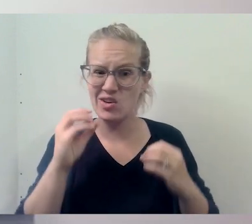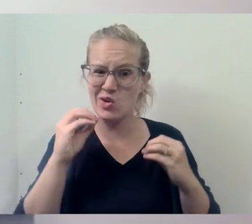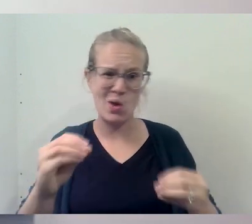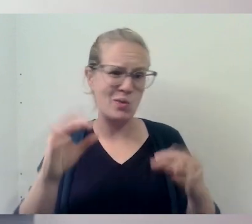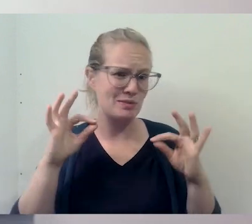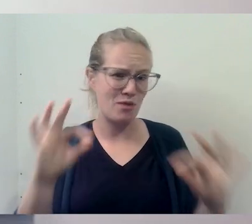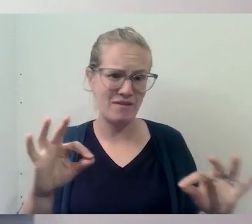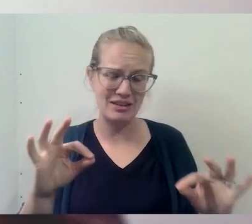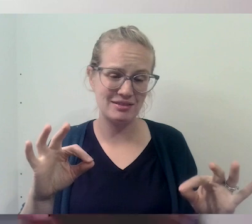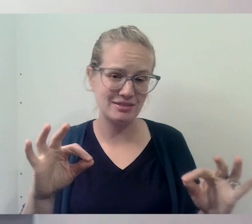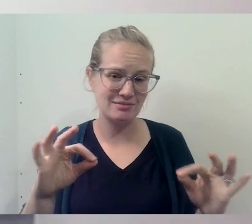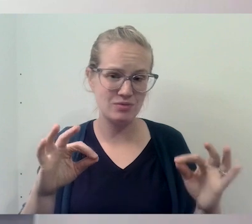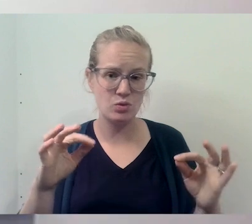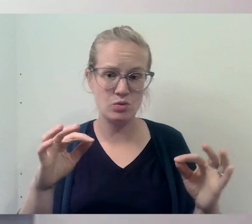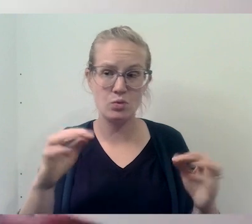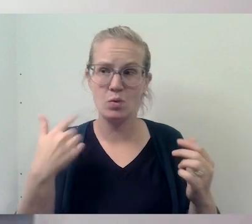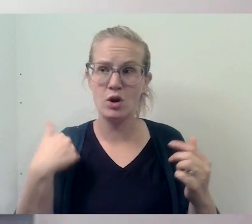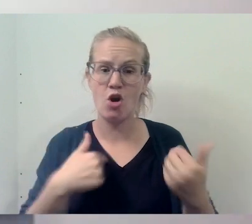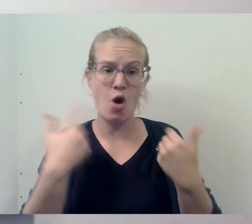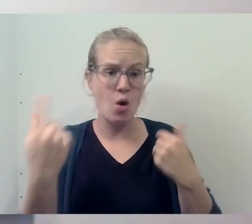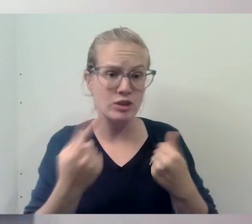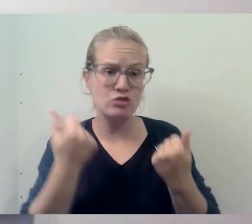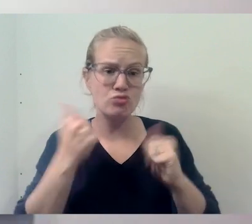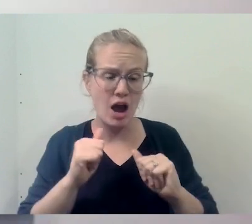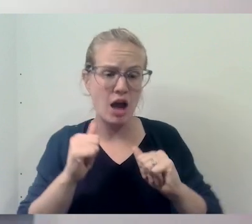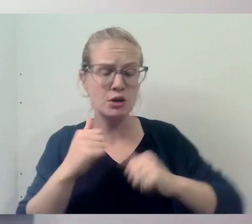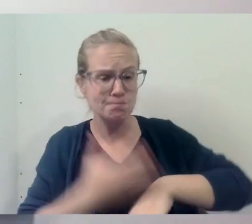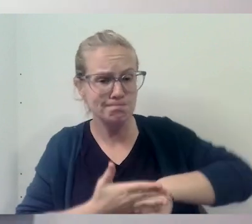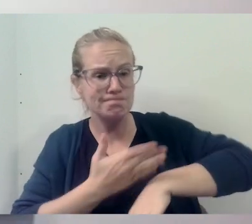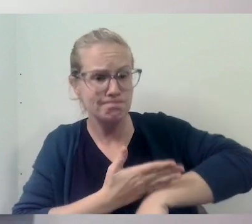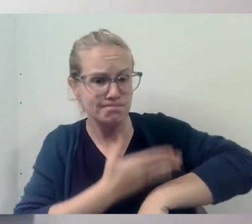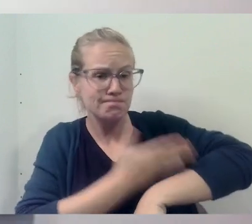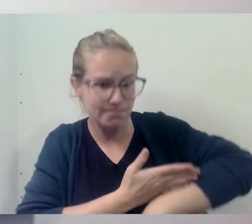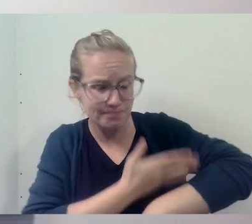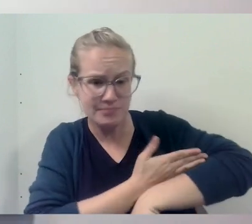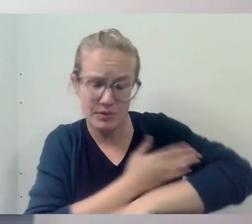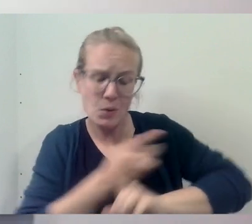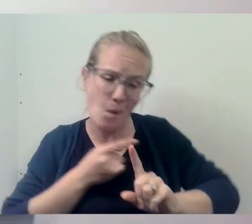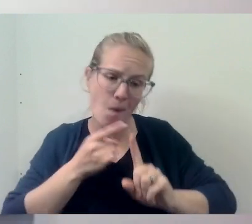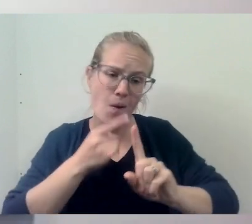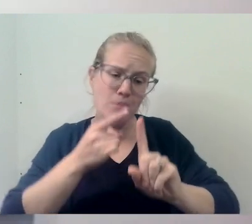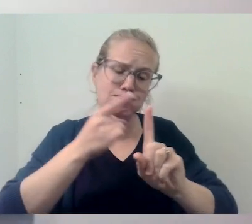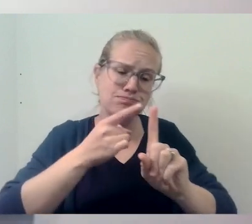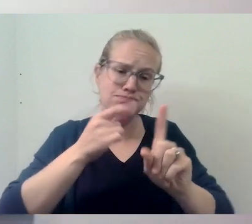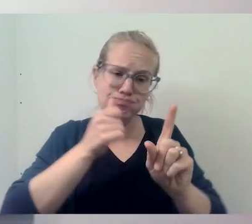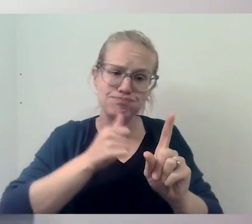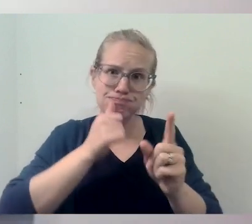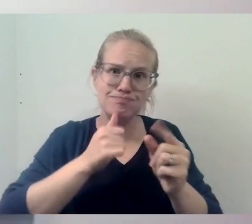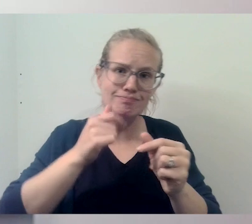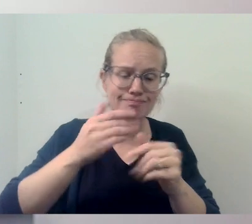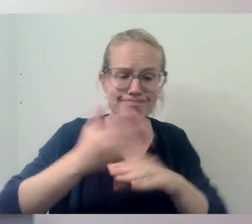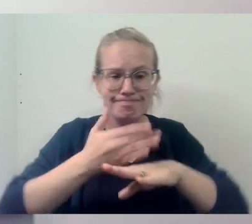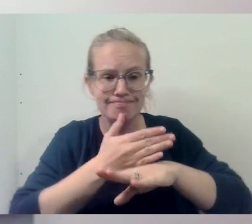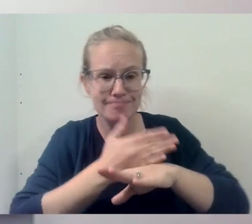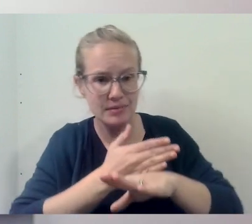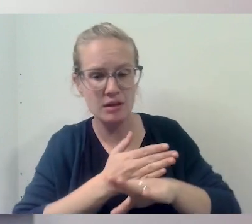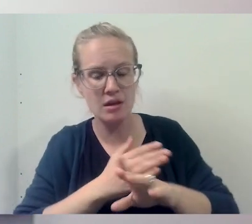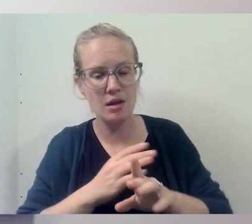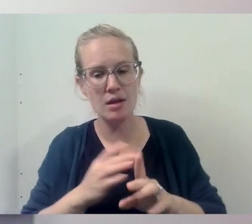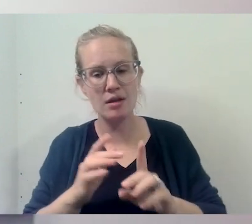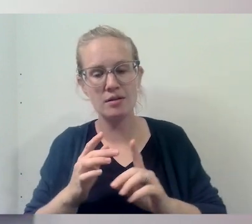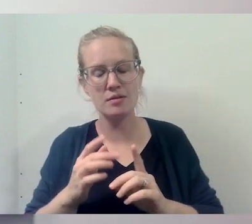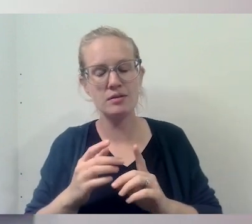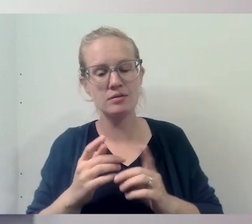perfect and we're always striving to be better versions of ourselves. And so there are times